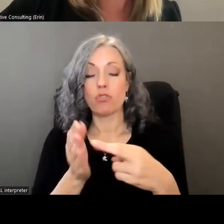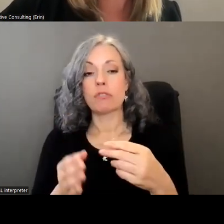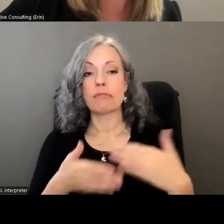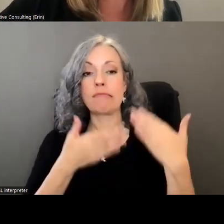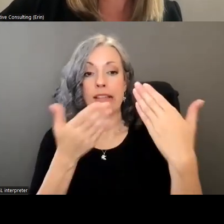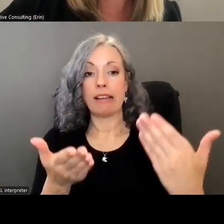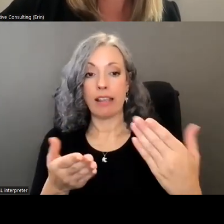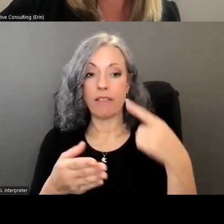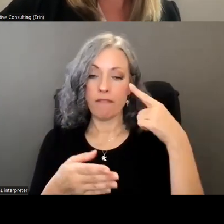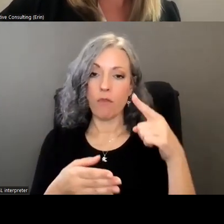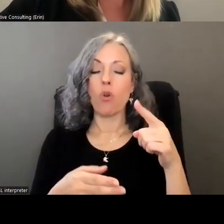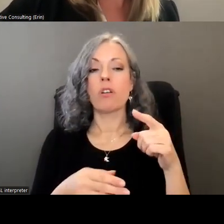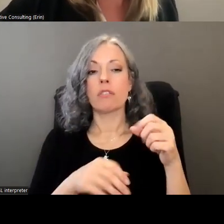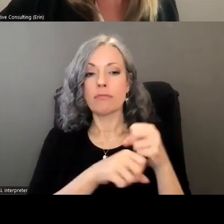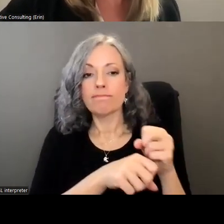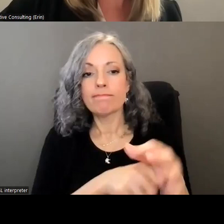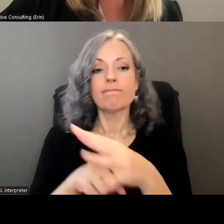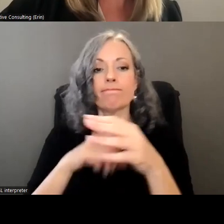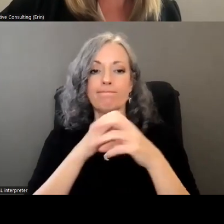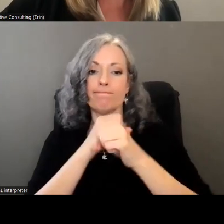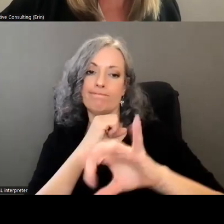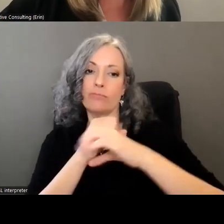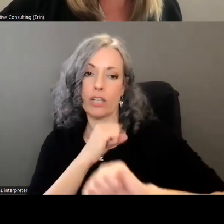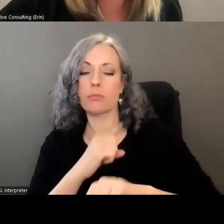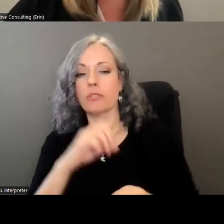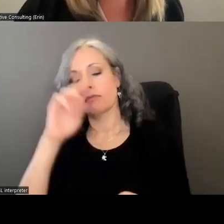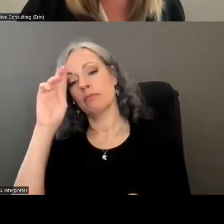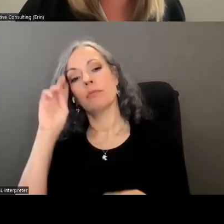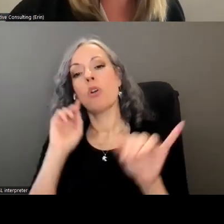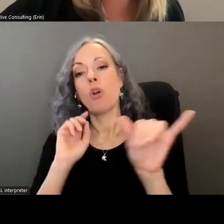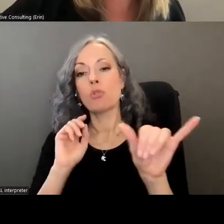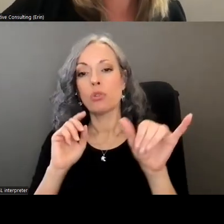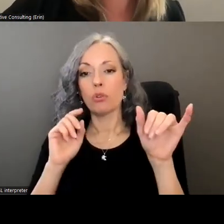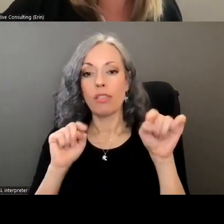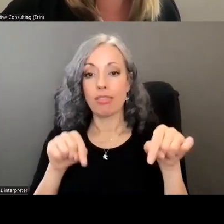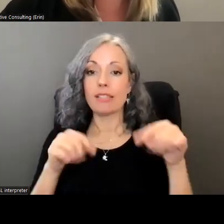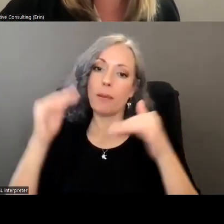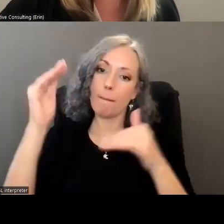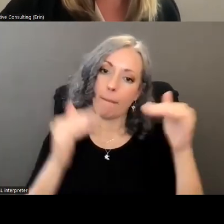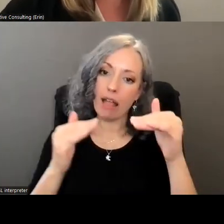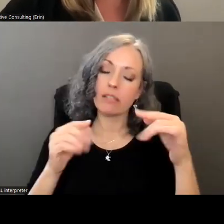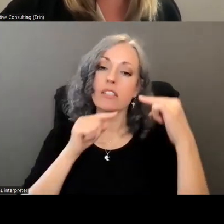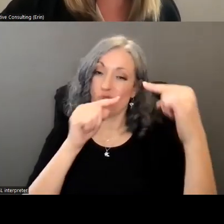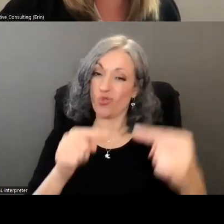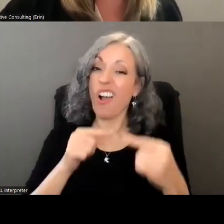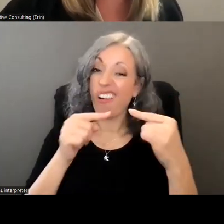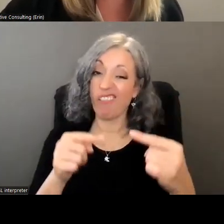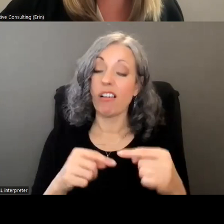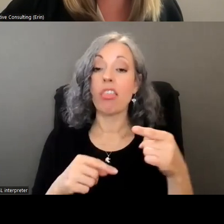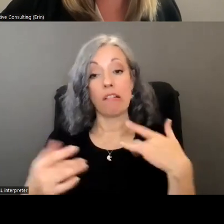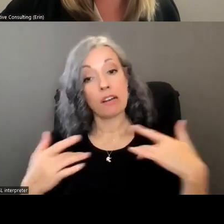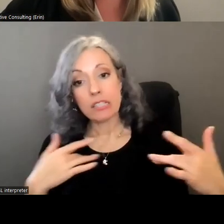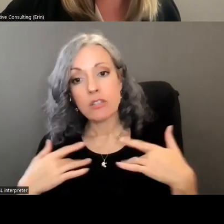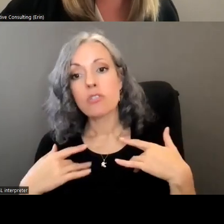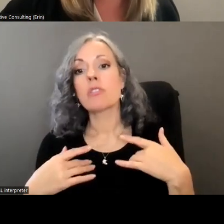effective marketing they feel plus many also noted this this balance they struggle with where there are concerns as they